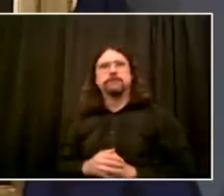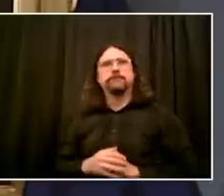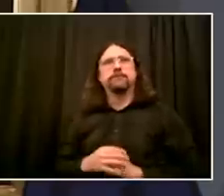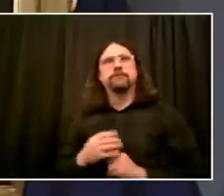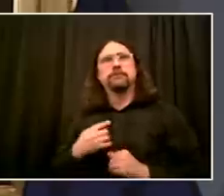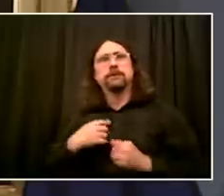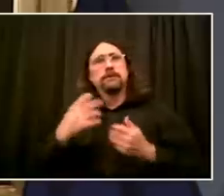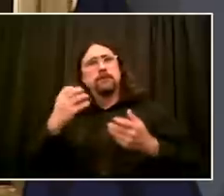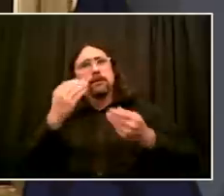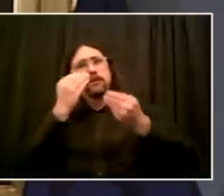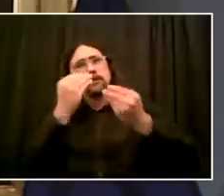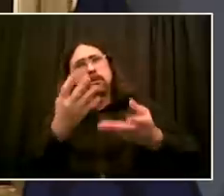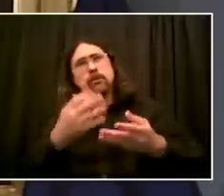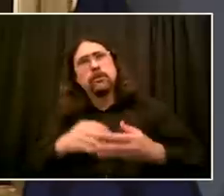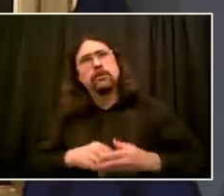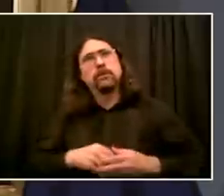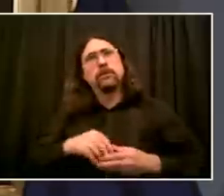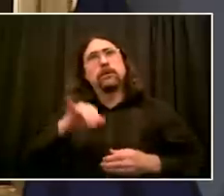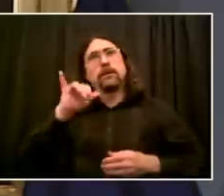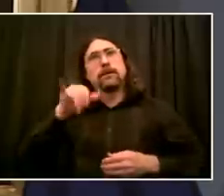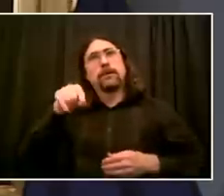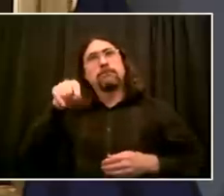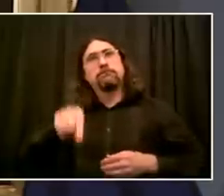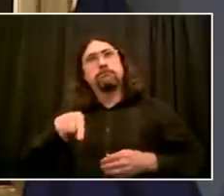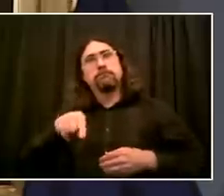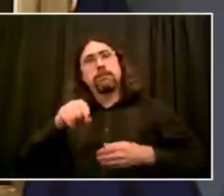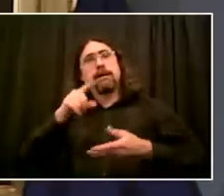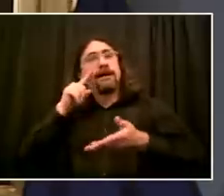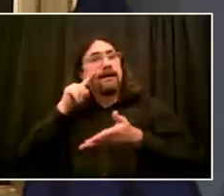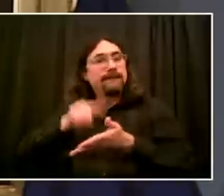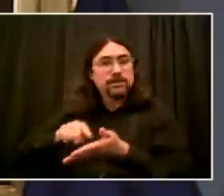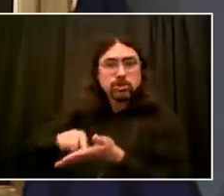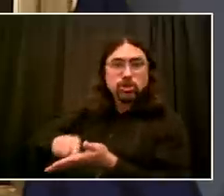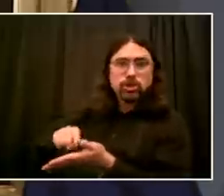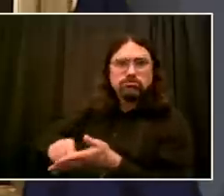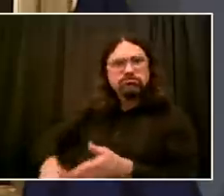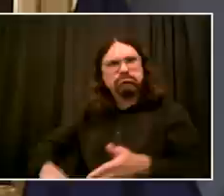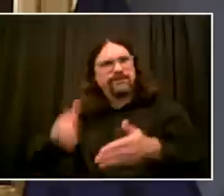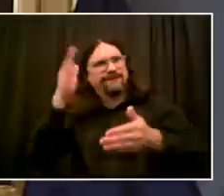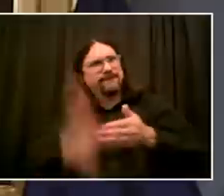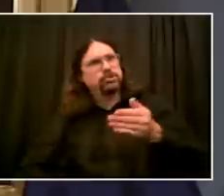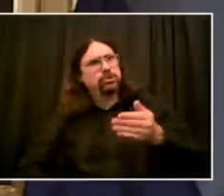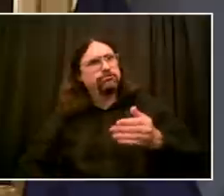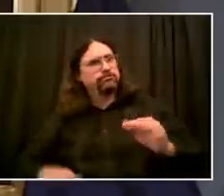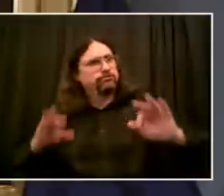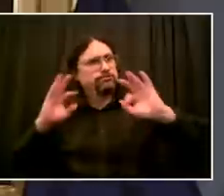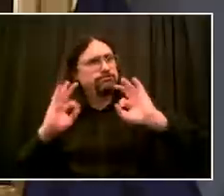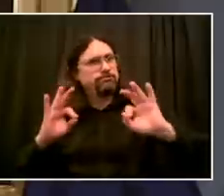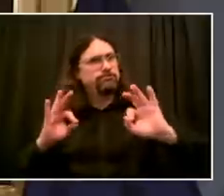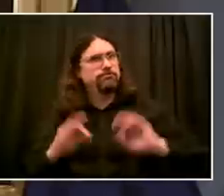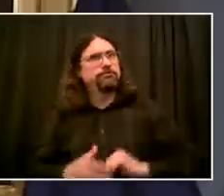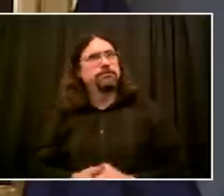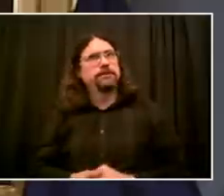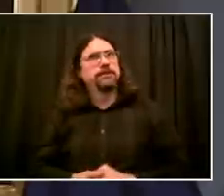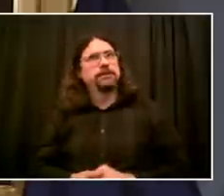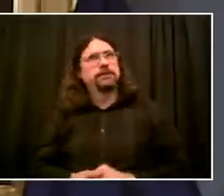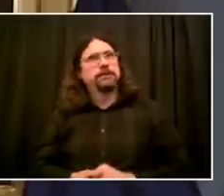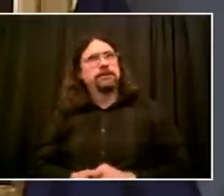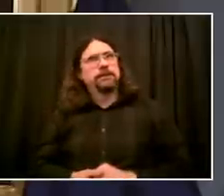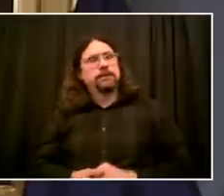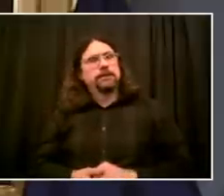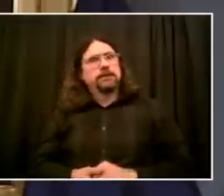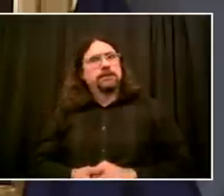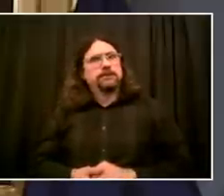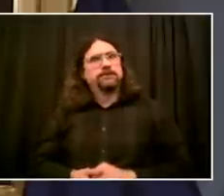I'm not making any predisposed statements about what that justice is, but I believe it's important to remember who we work for and to